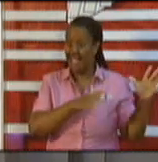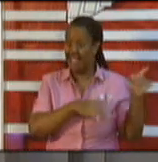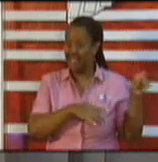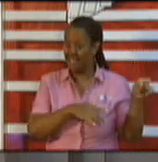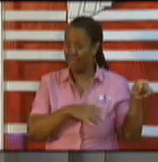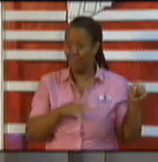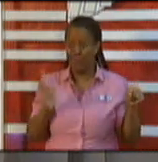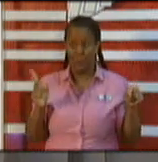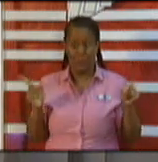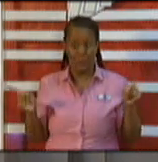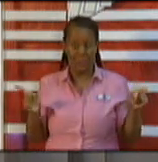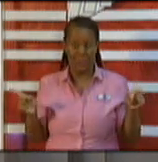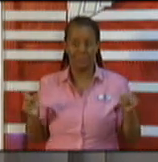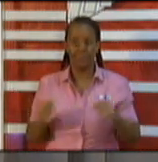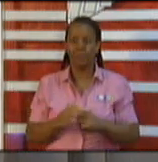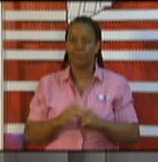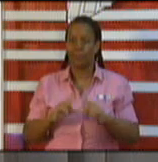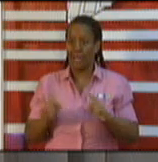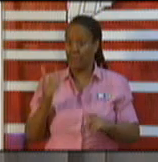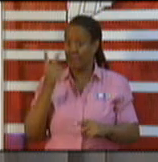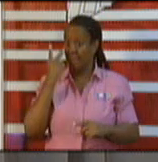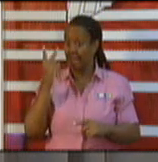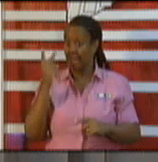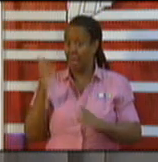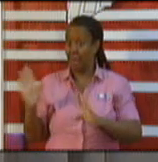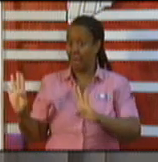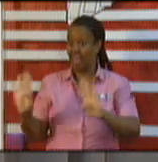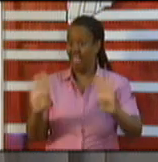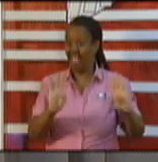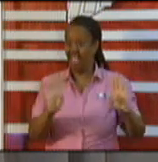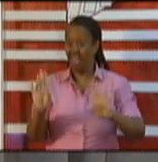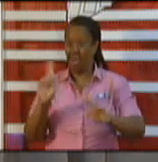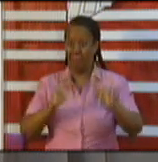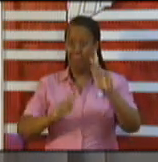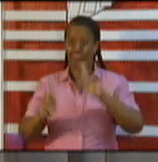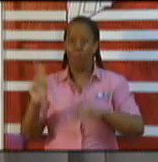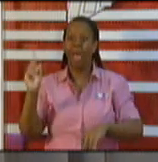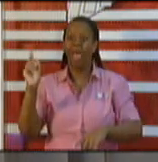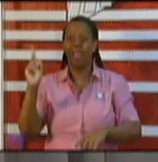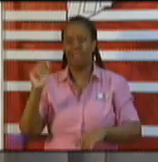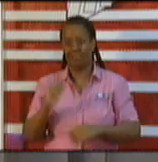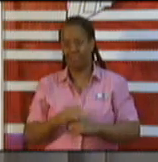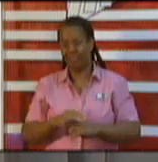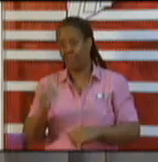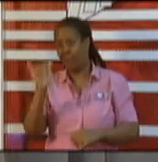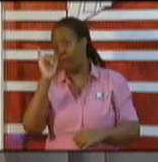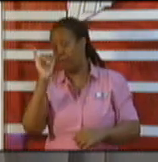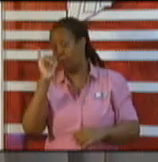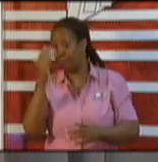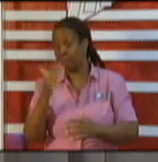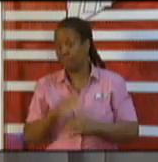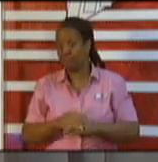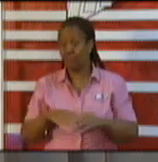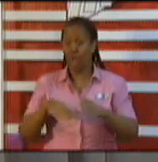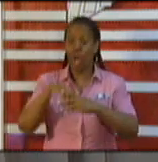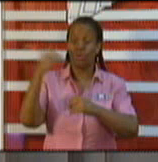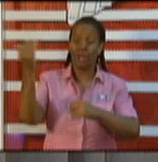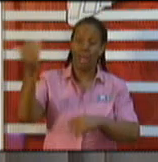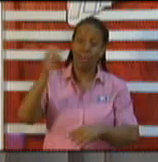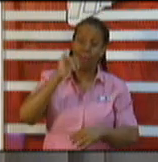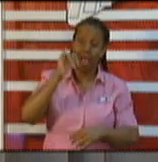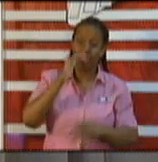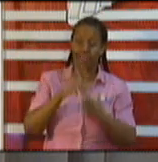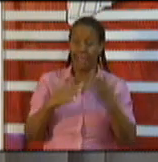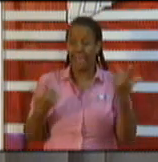unfortunate behaviour of persons gathering at bars and outside of bars. We